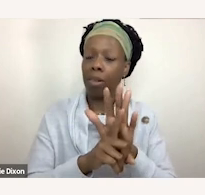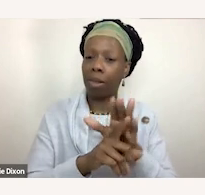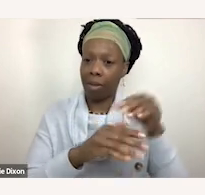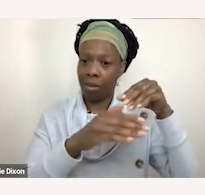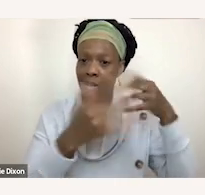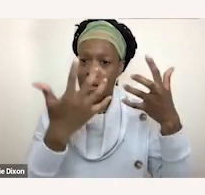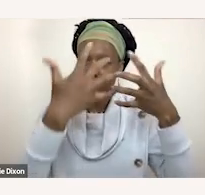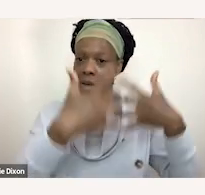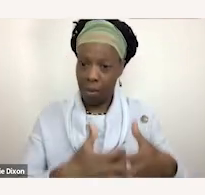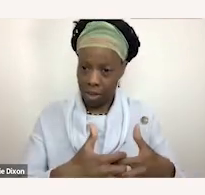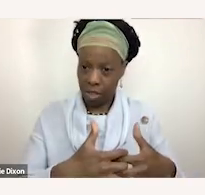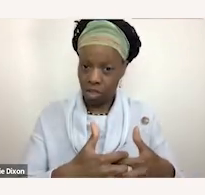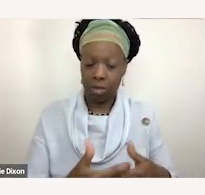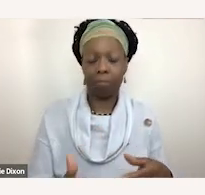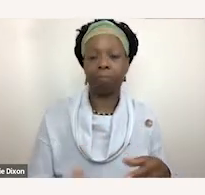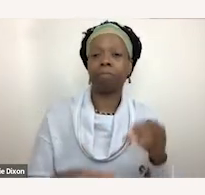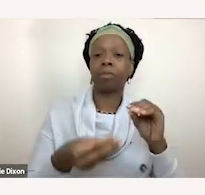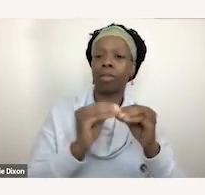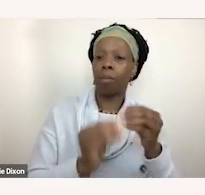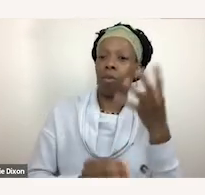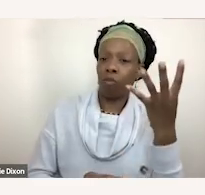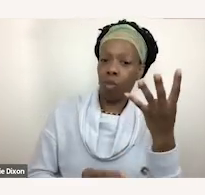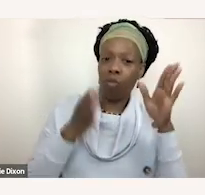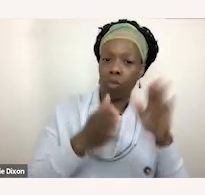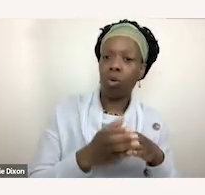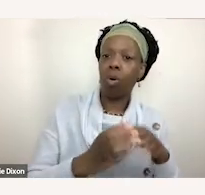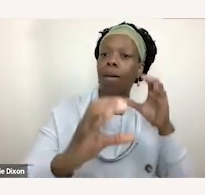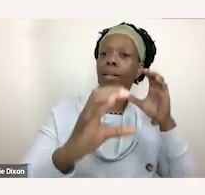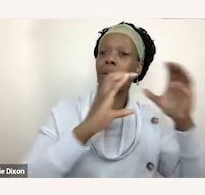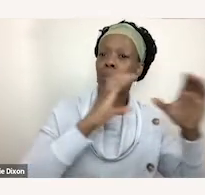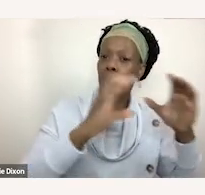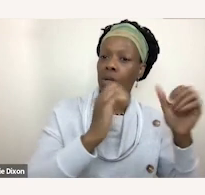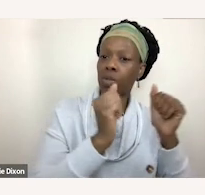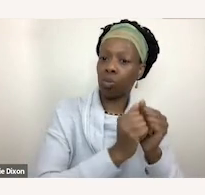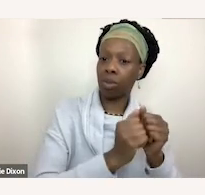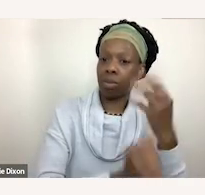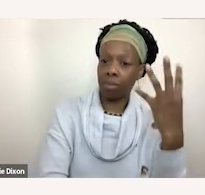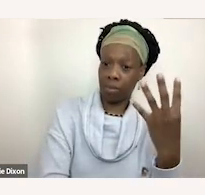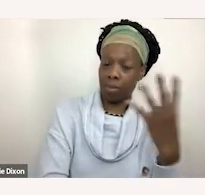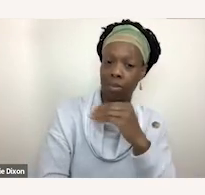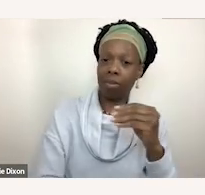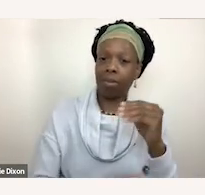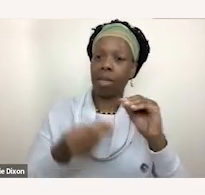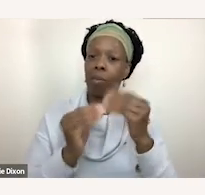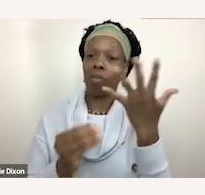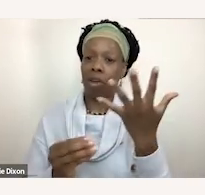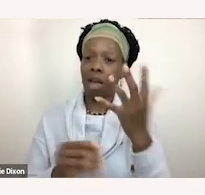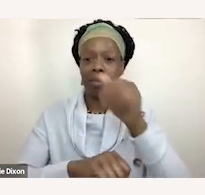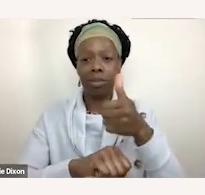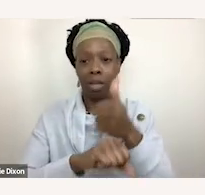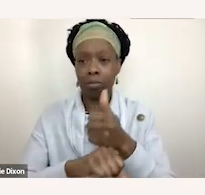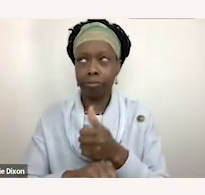which addresses telecommunications and title number five which sets forth approve uh